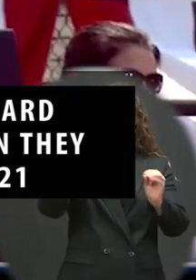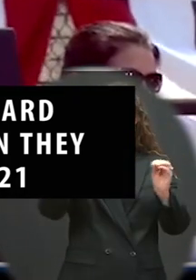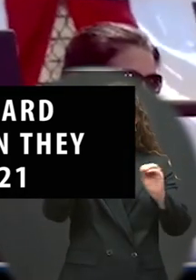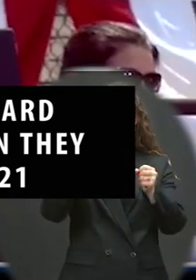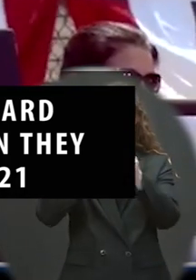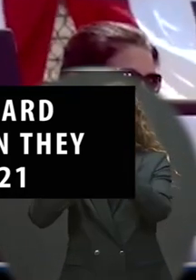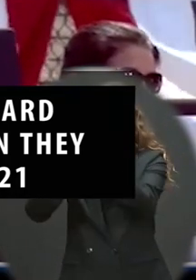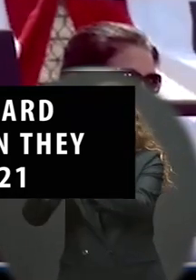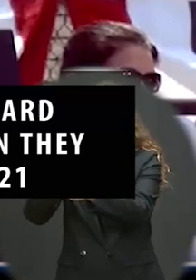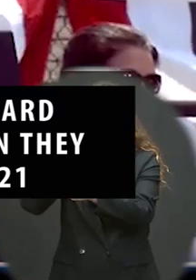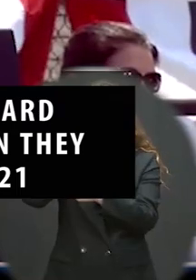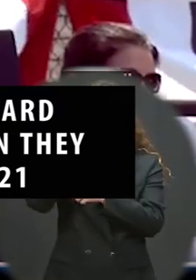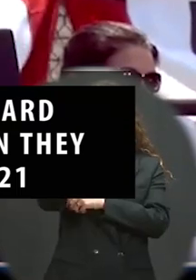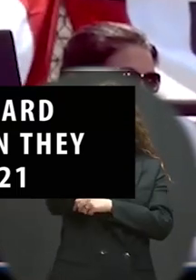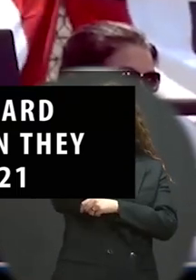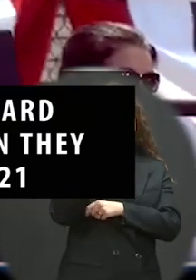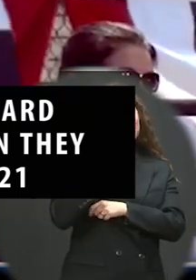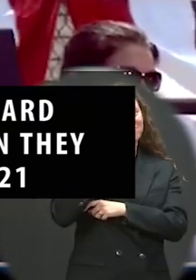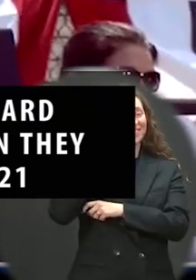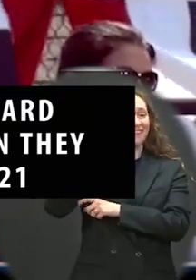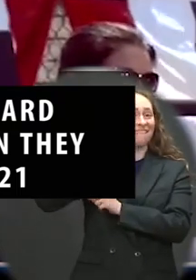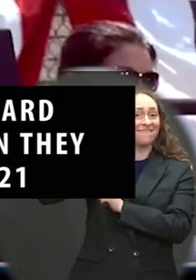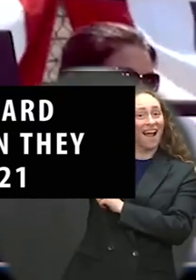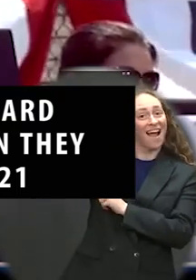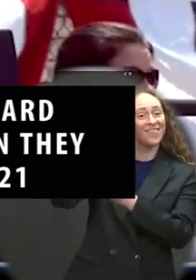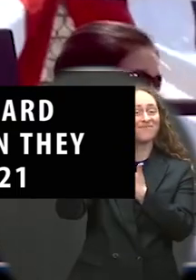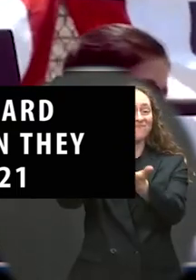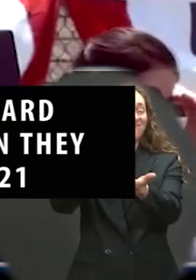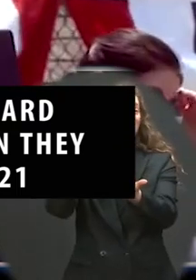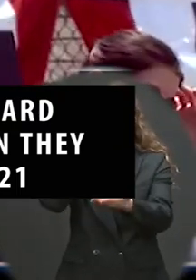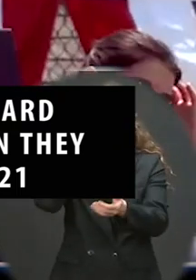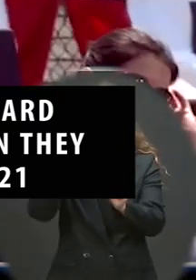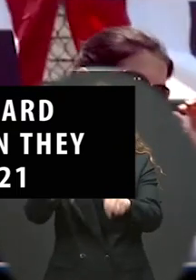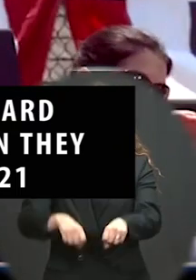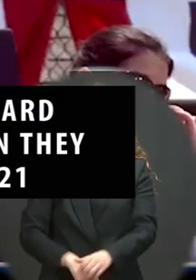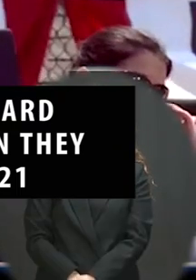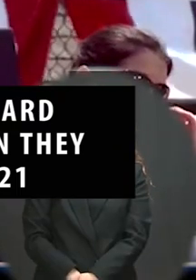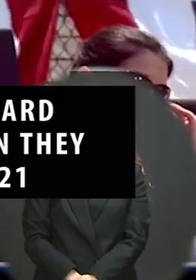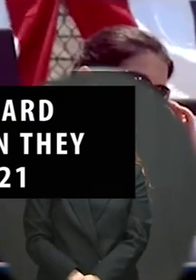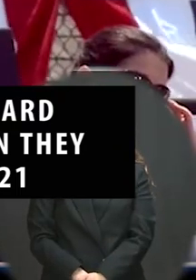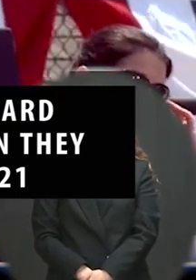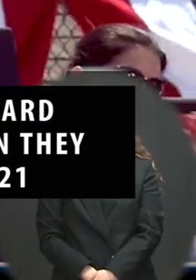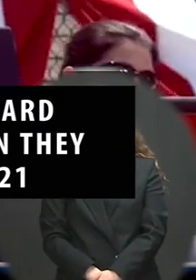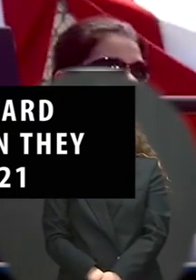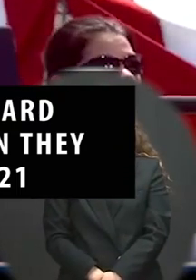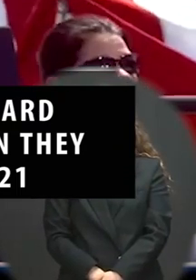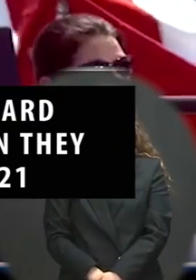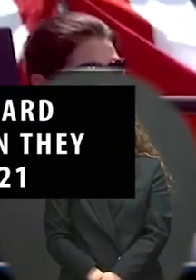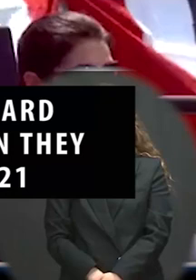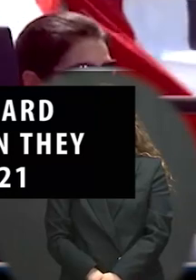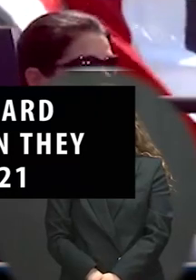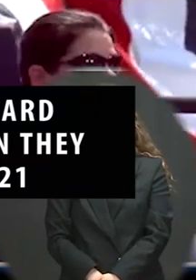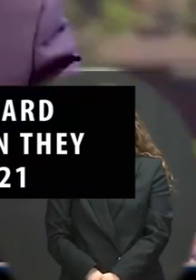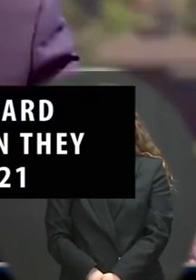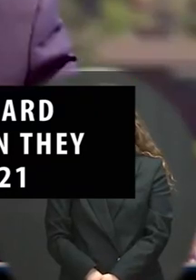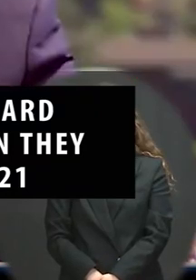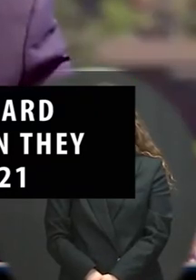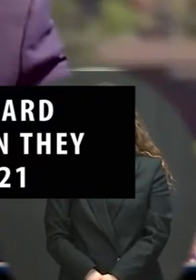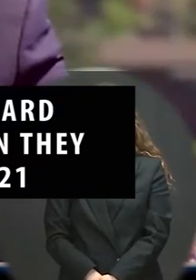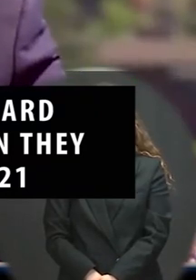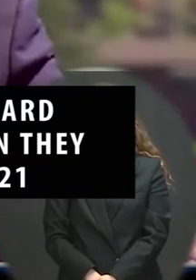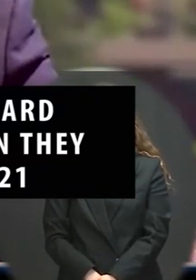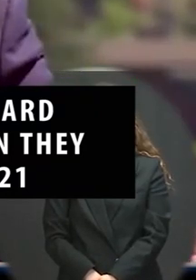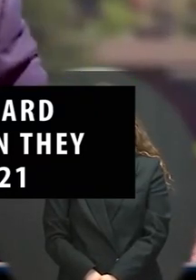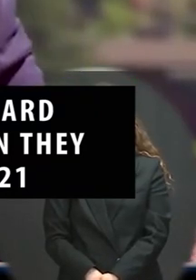I can only assume that you will enjoy educating your family about how the Coast Guard is, quote, the